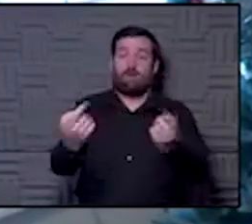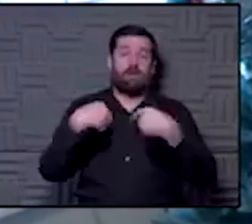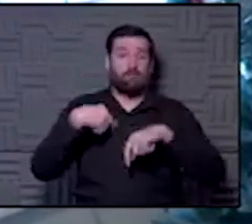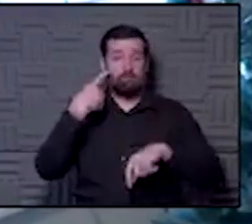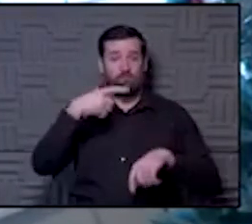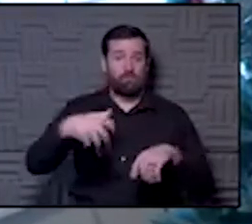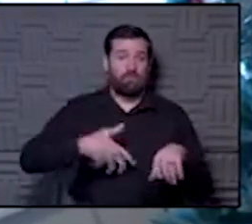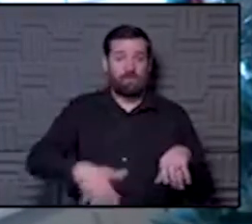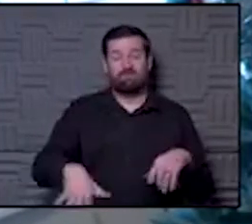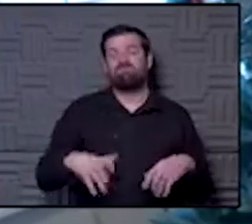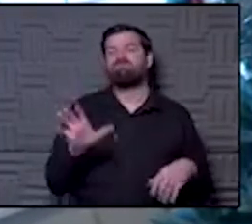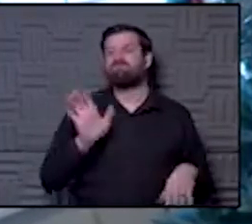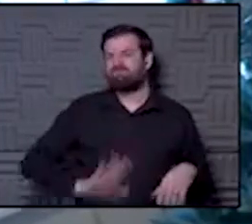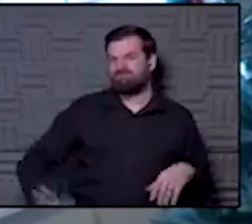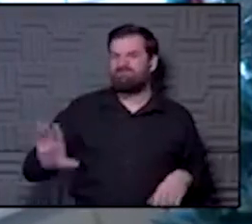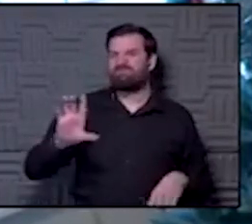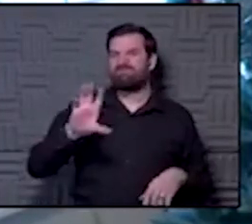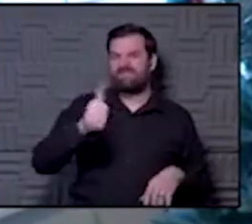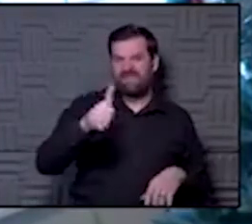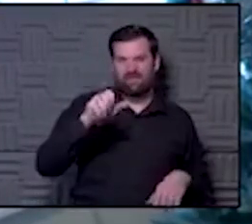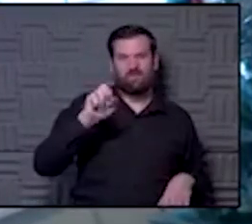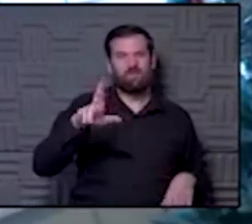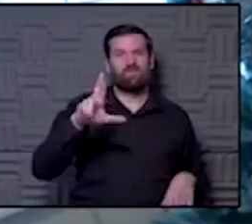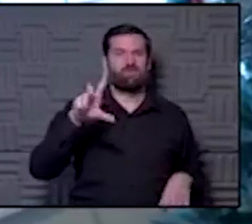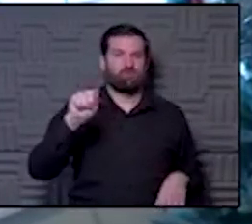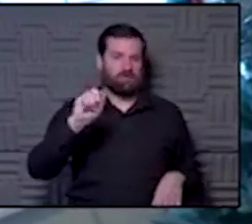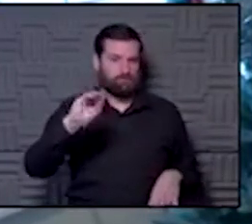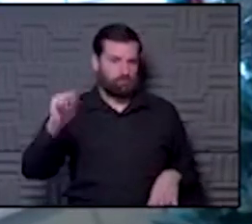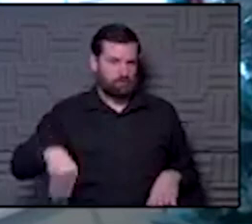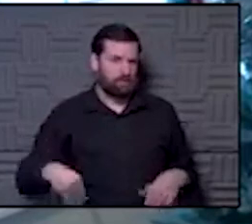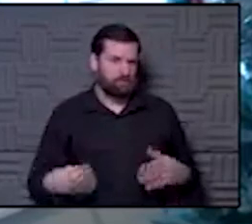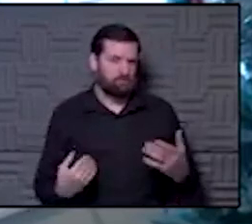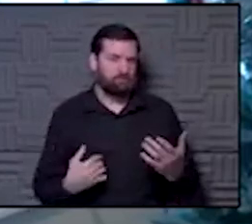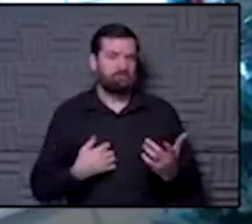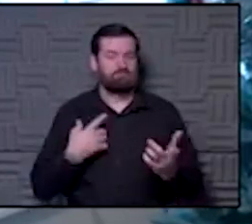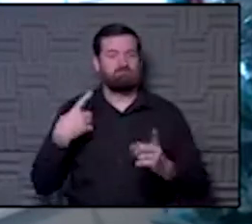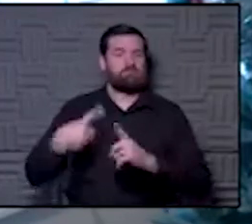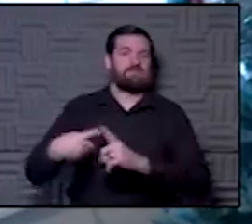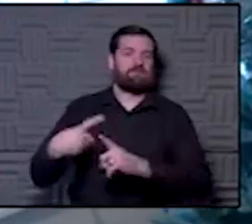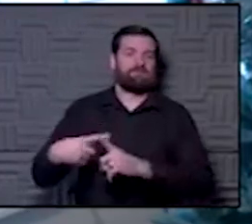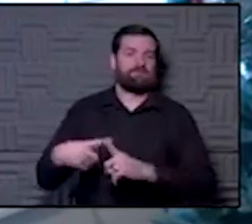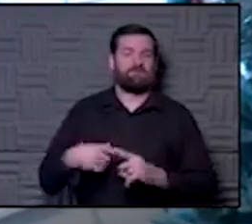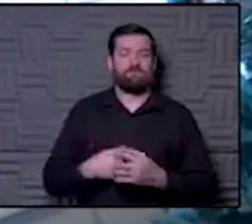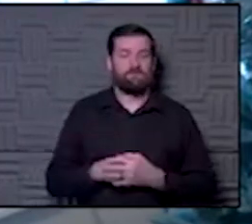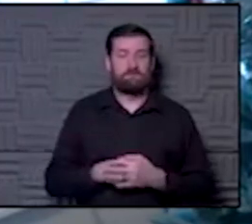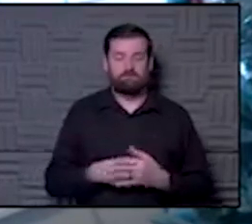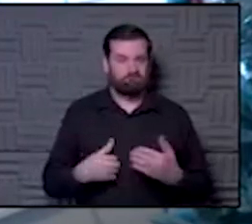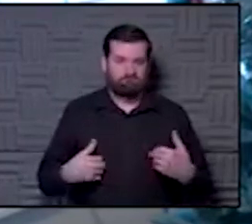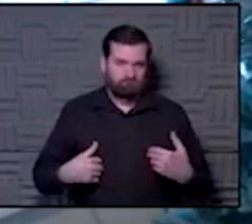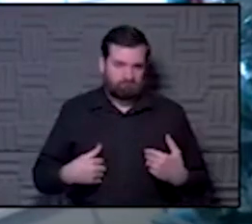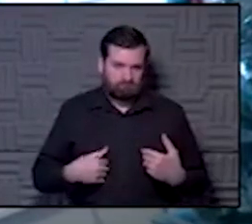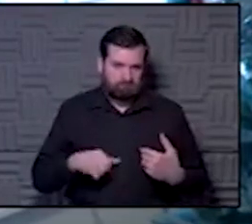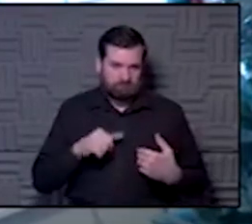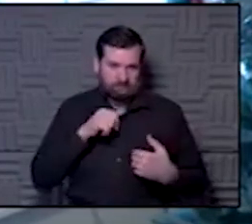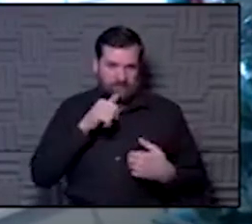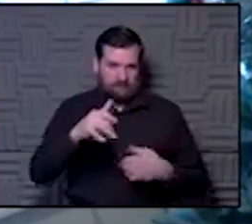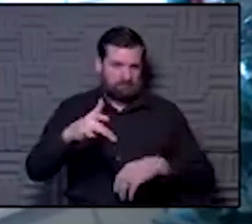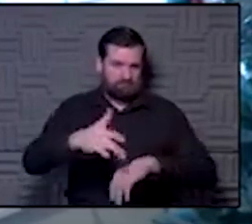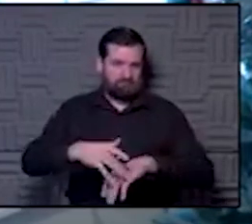would guess we're running about 10 or 20%, uh, you know, positive rate. I, I haven't been on labor delivery since before,